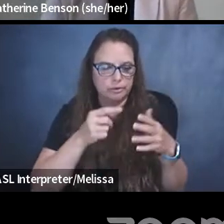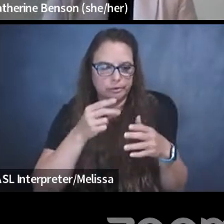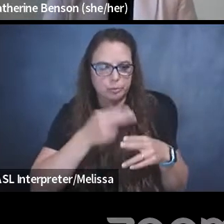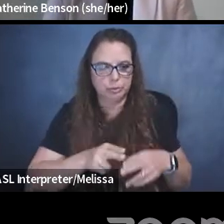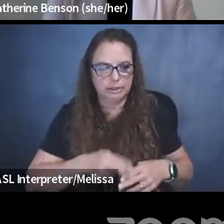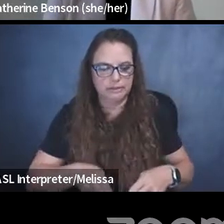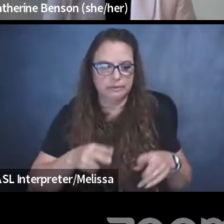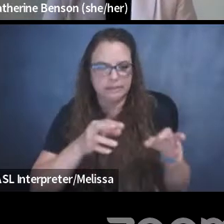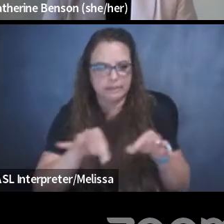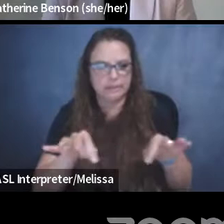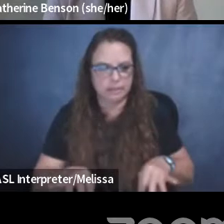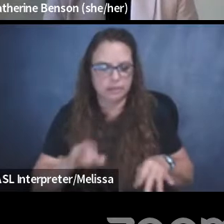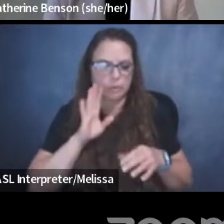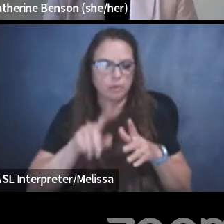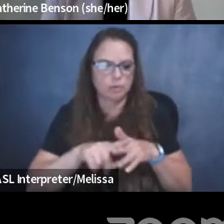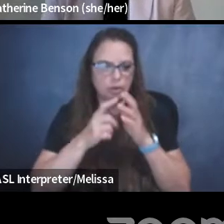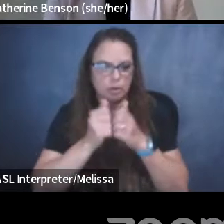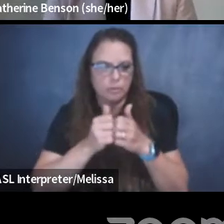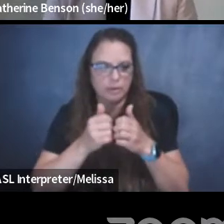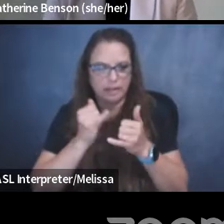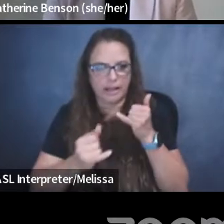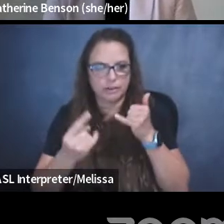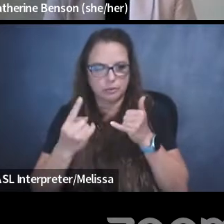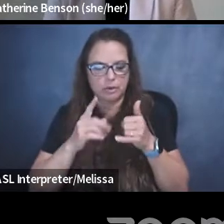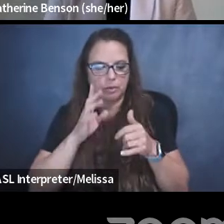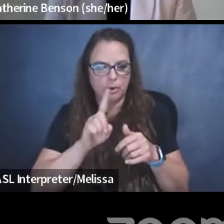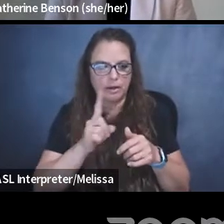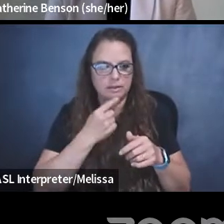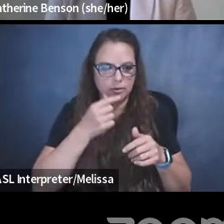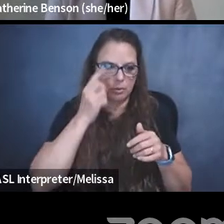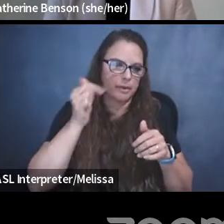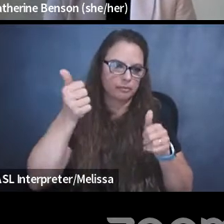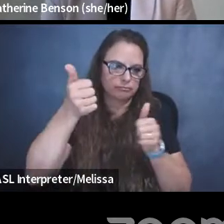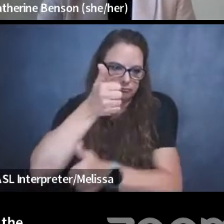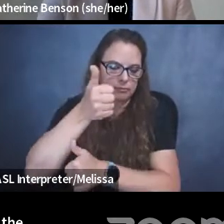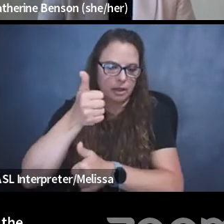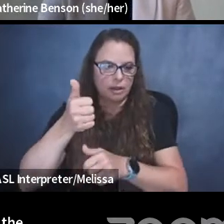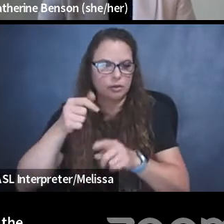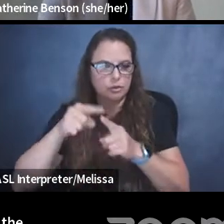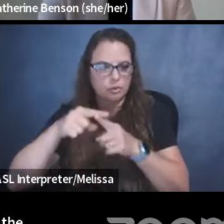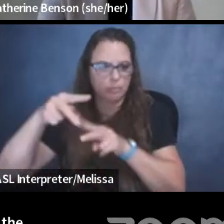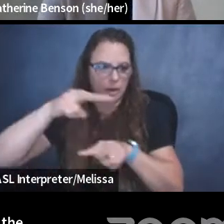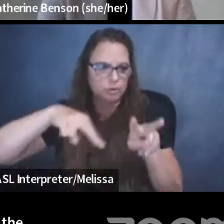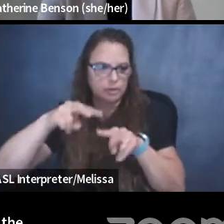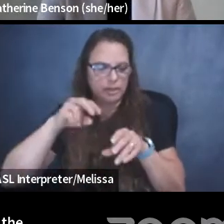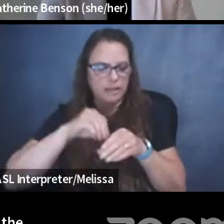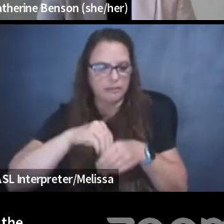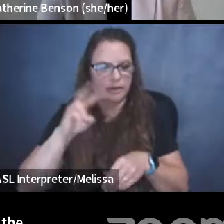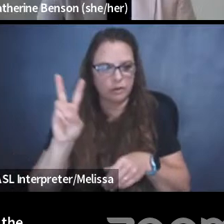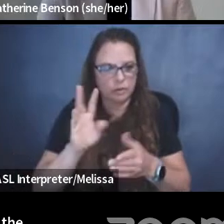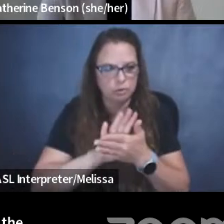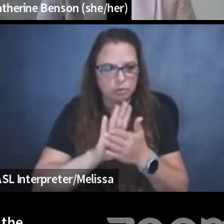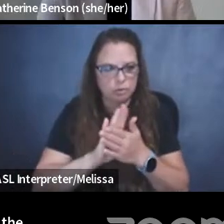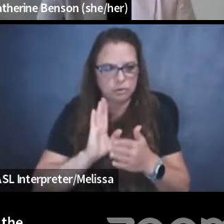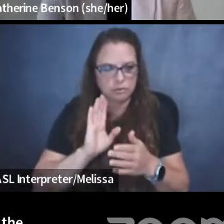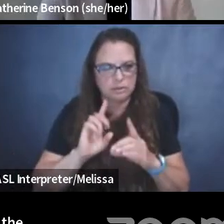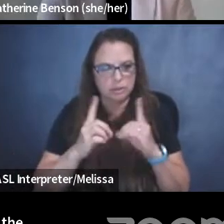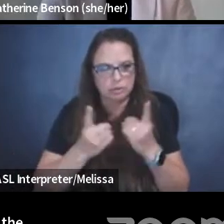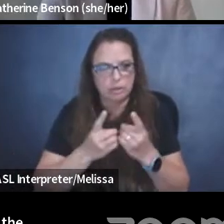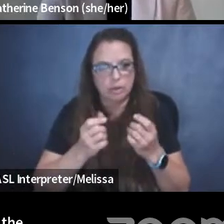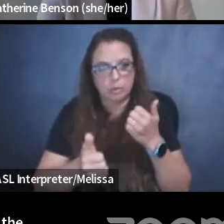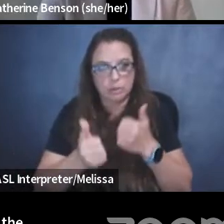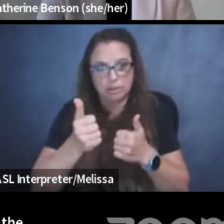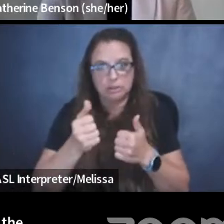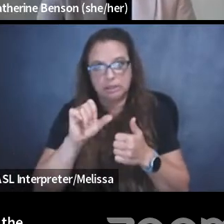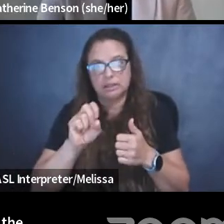we'll begin with the last part about they'll be subject to monitoring. Um, in the Vancouver school district, which is the second largest school district in the province of British